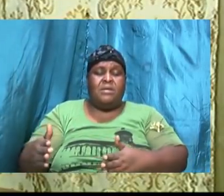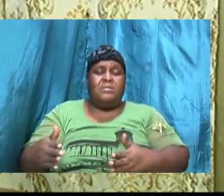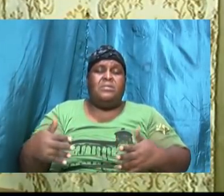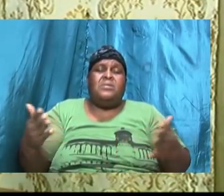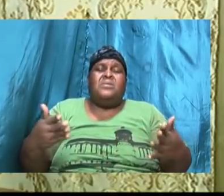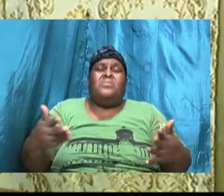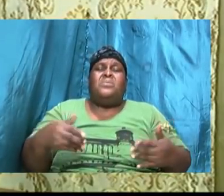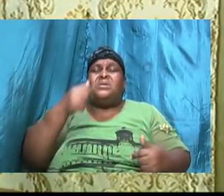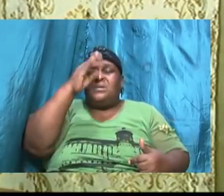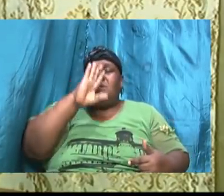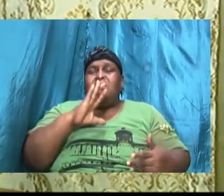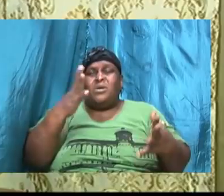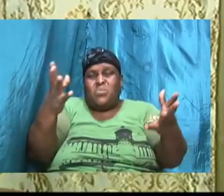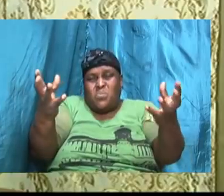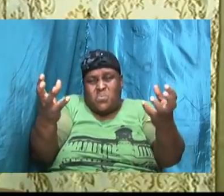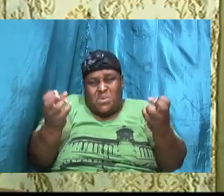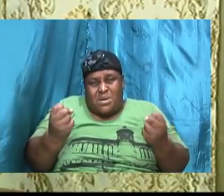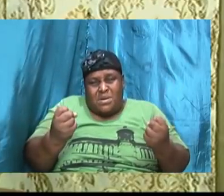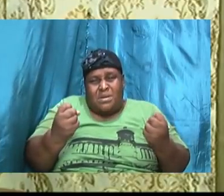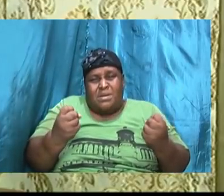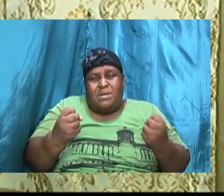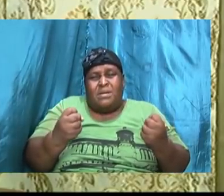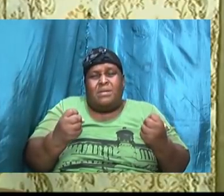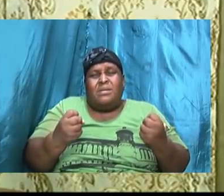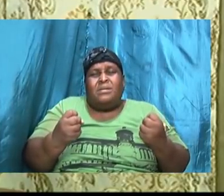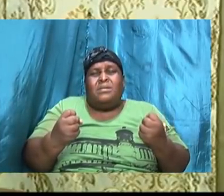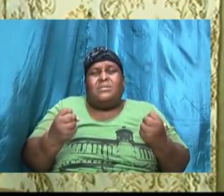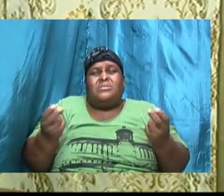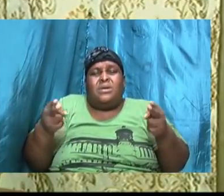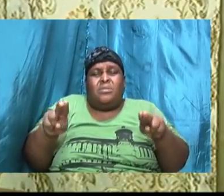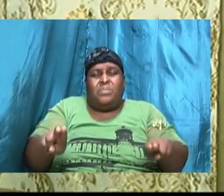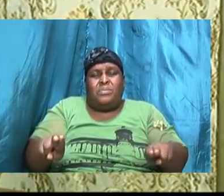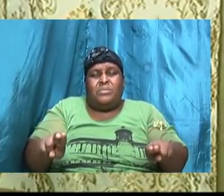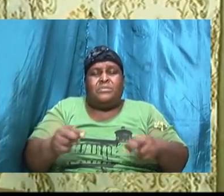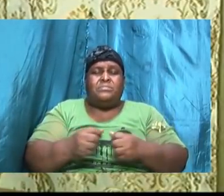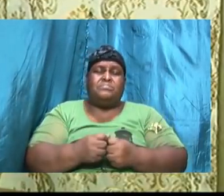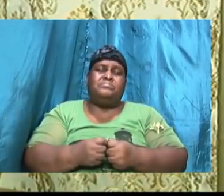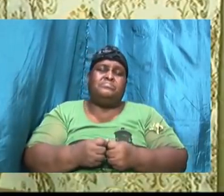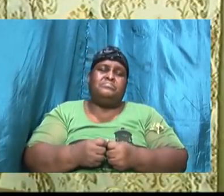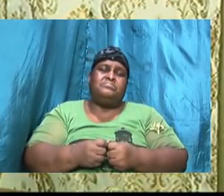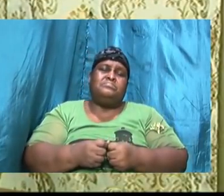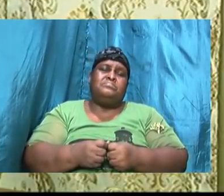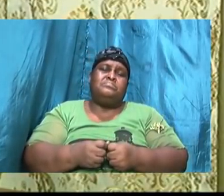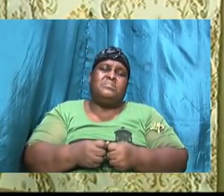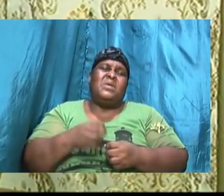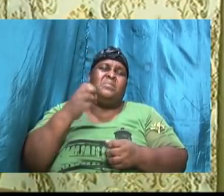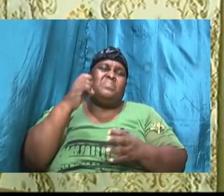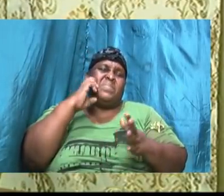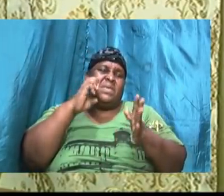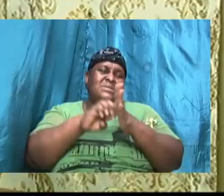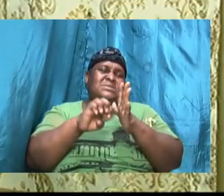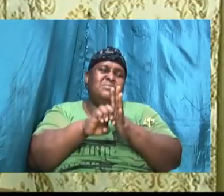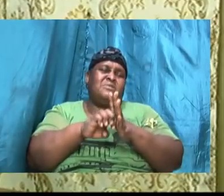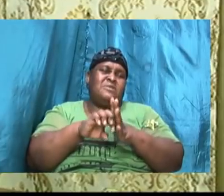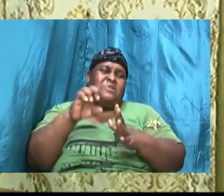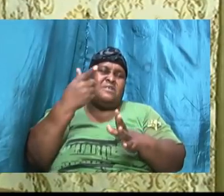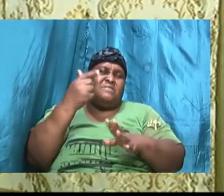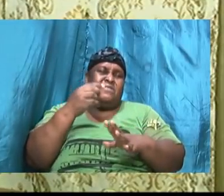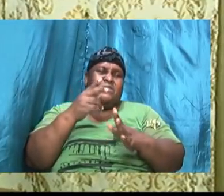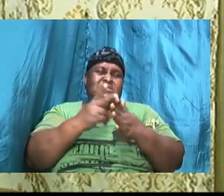occur for example in the first part of the Lord's prayer that is taken from Matthew 6